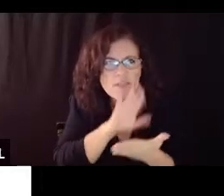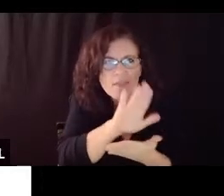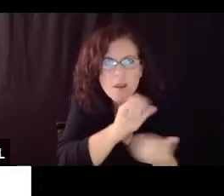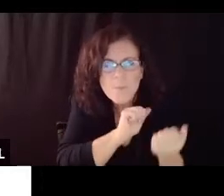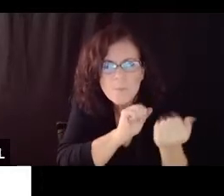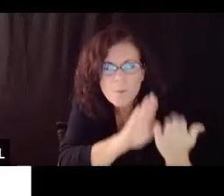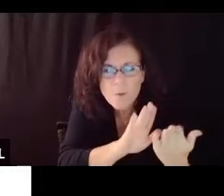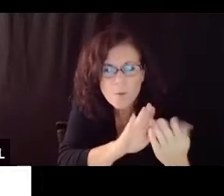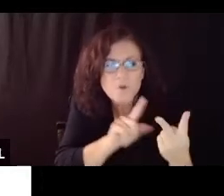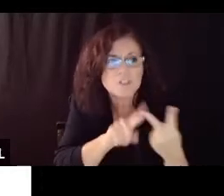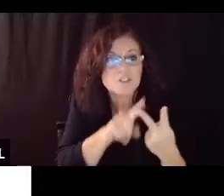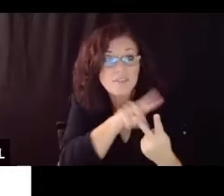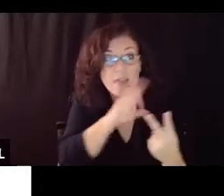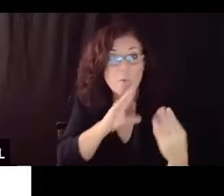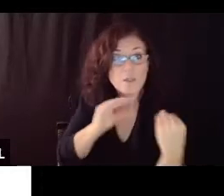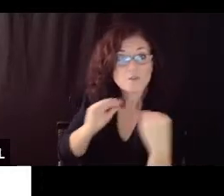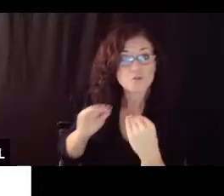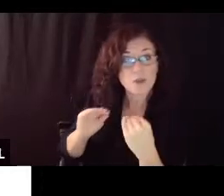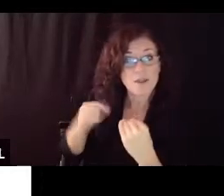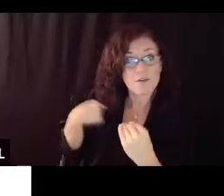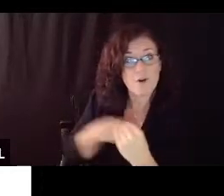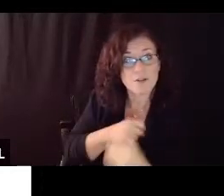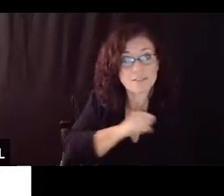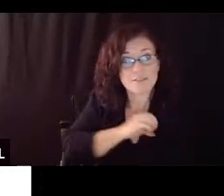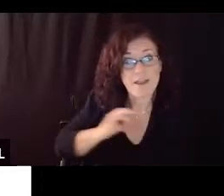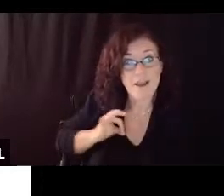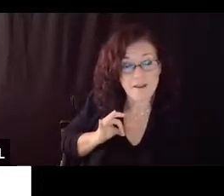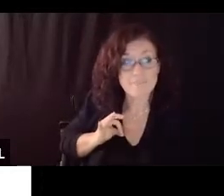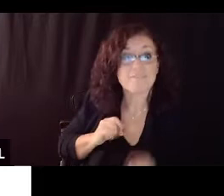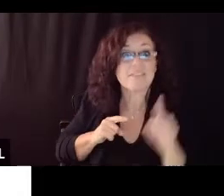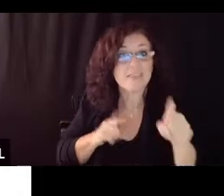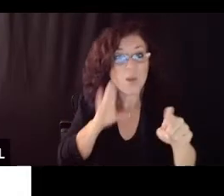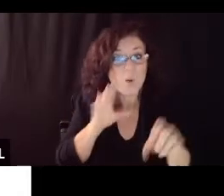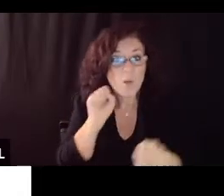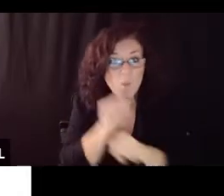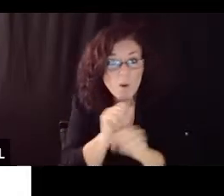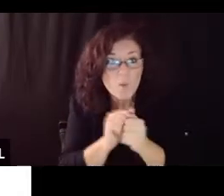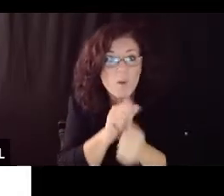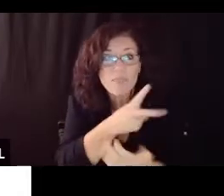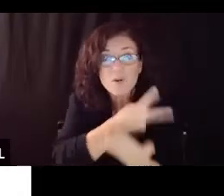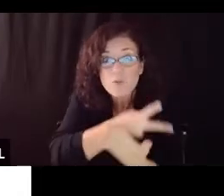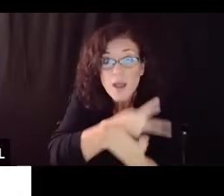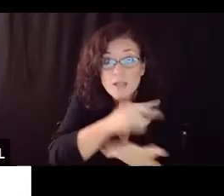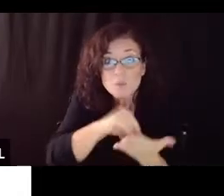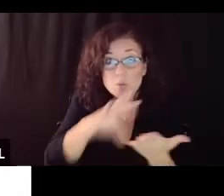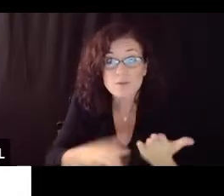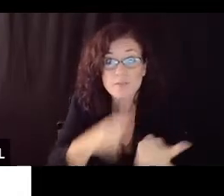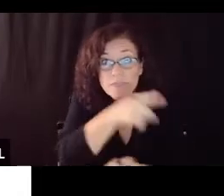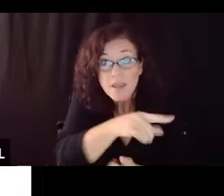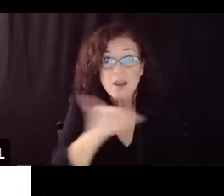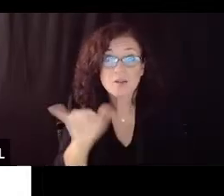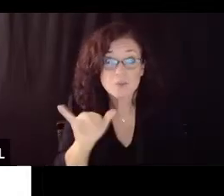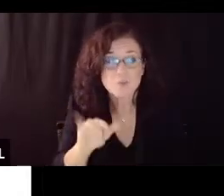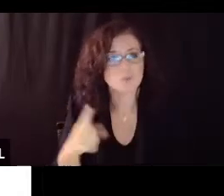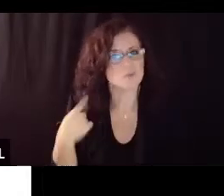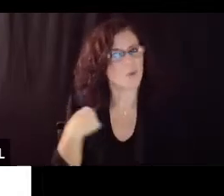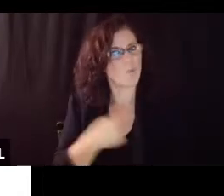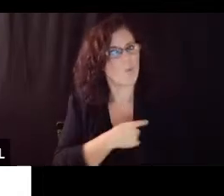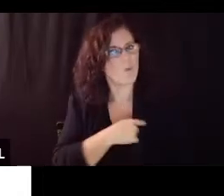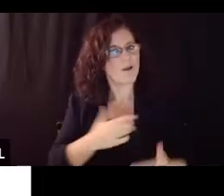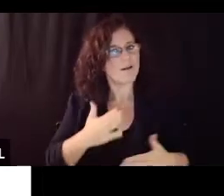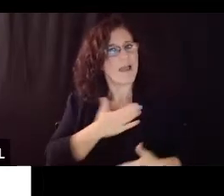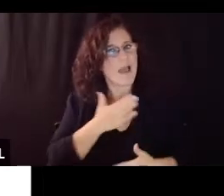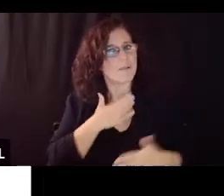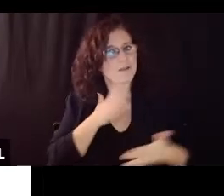staff and to have us you know look work with some of their graduate students as well so we're happy to to enter into this important partnership